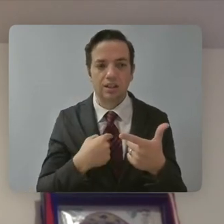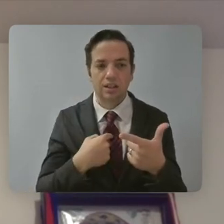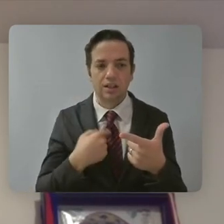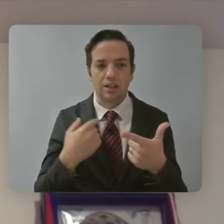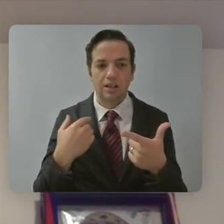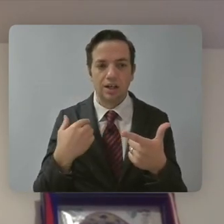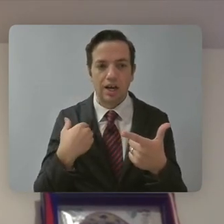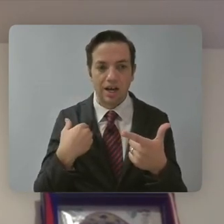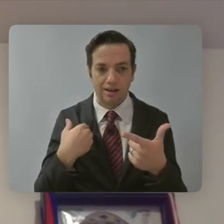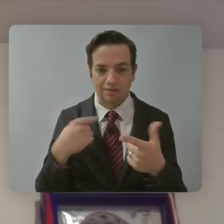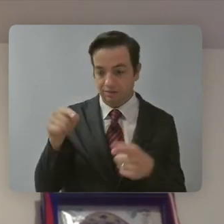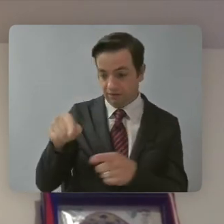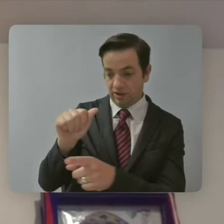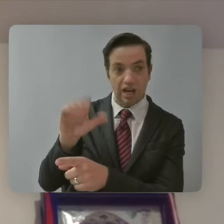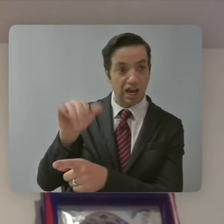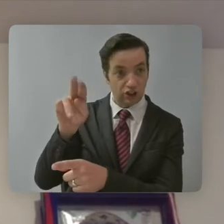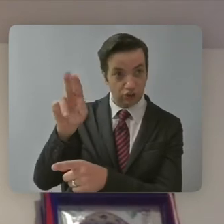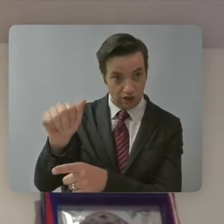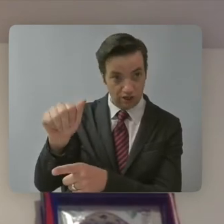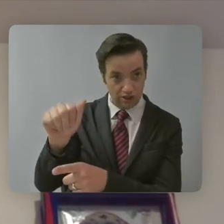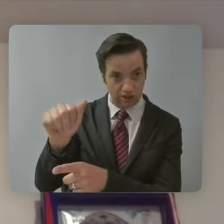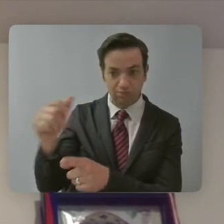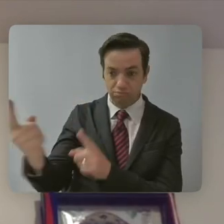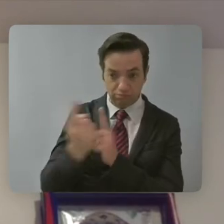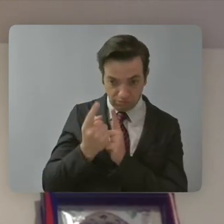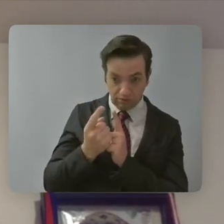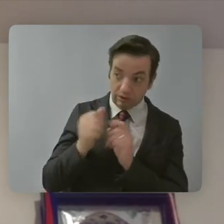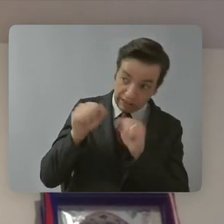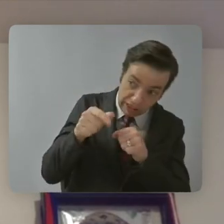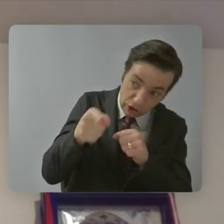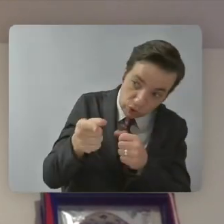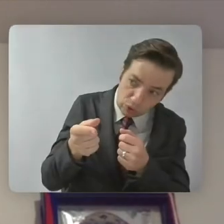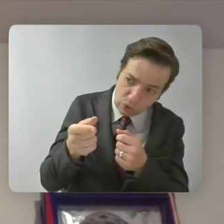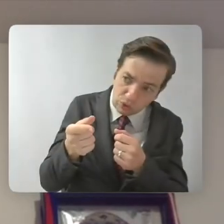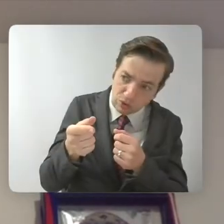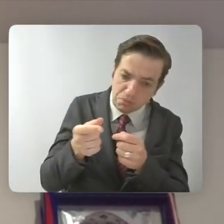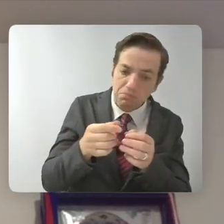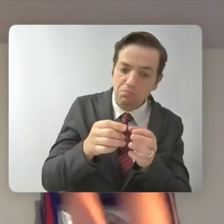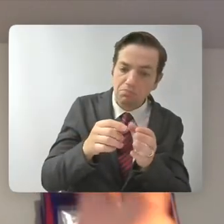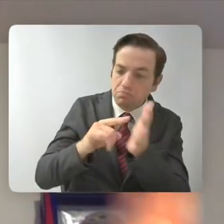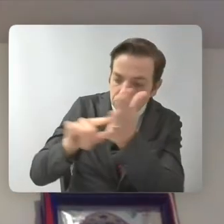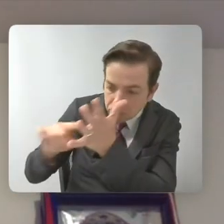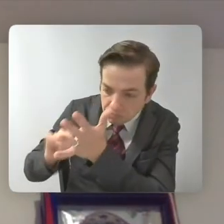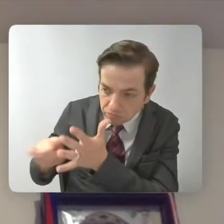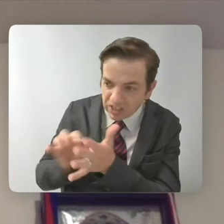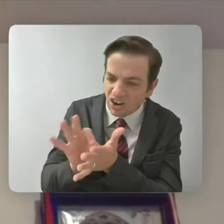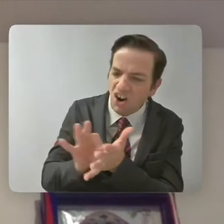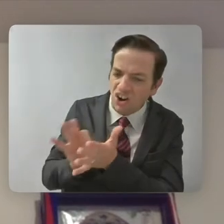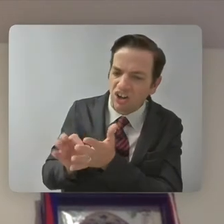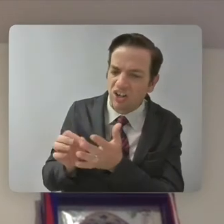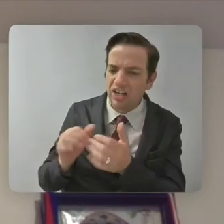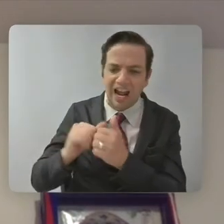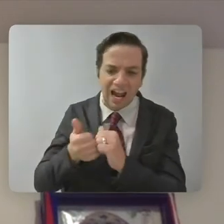accessibility of the casting houses in Toronto. Uh, because we have, we are known to be Hollywood North in a way